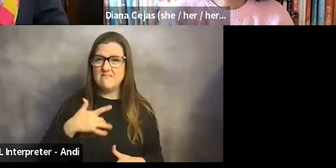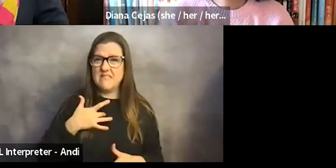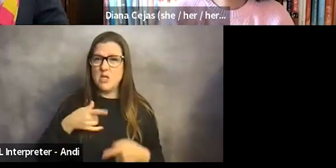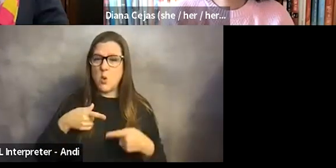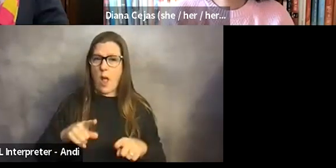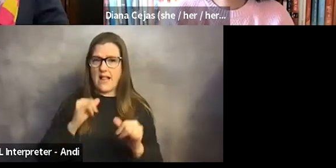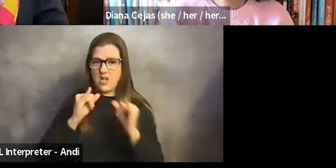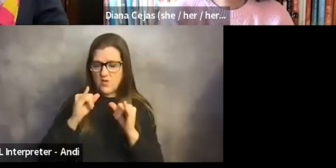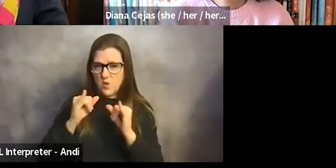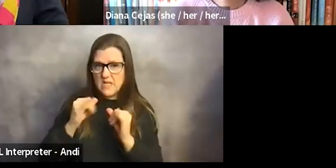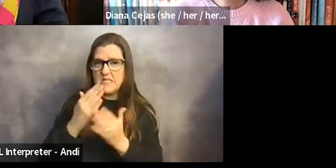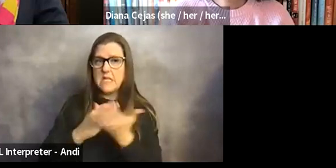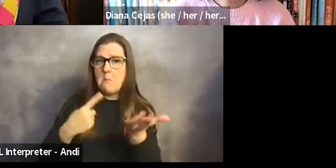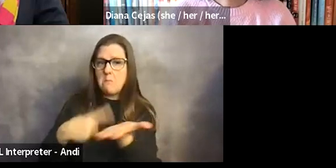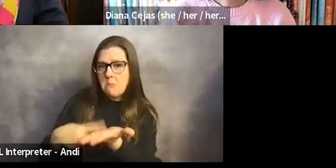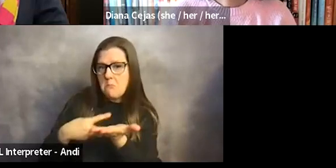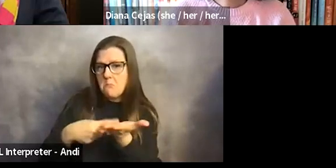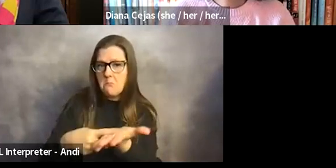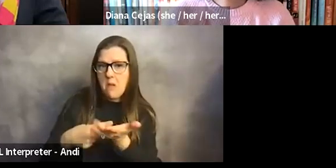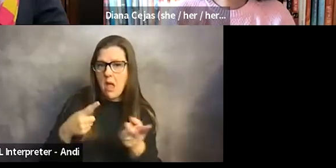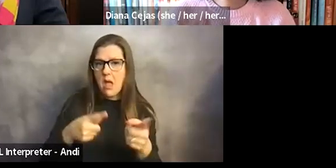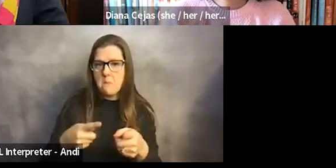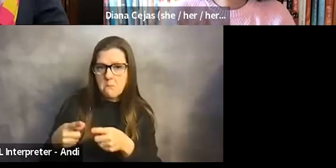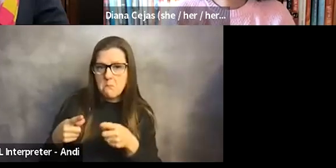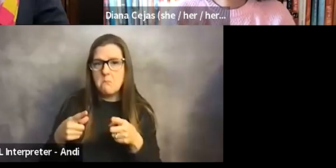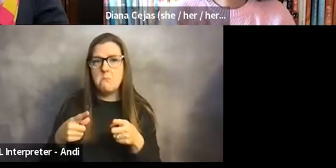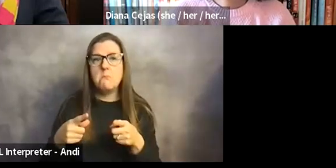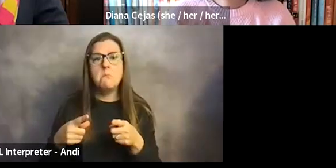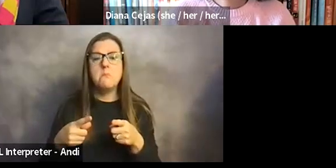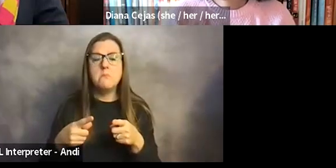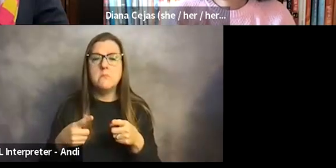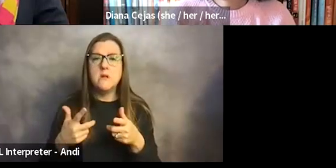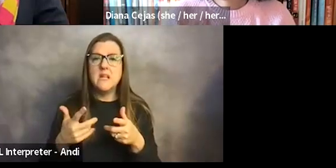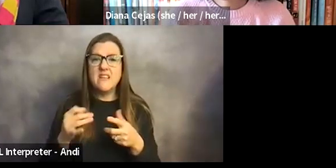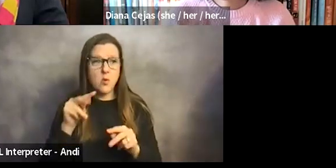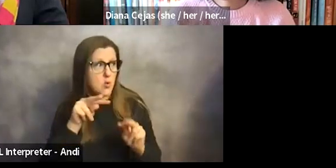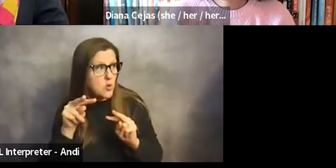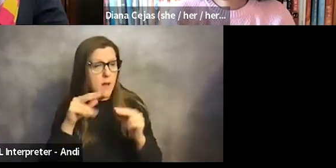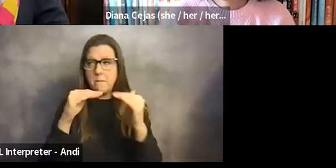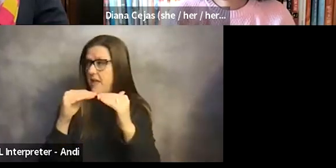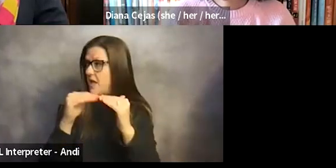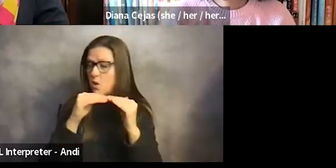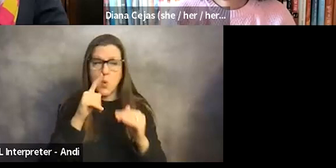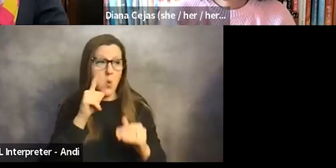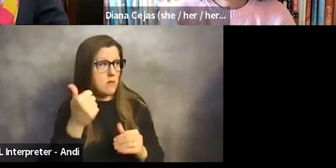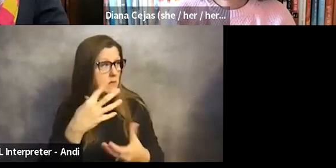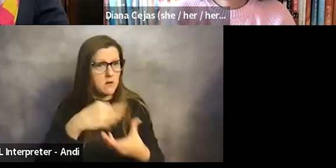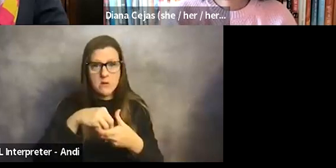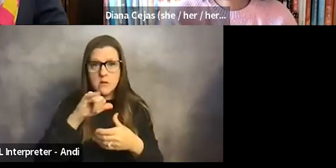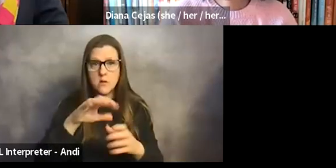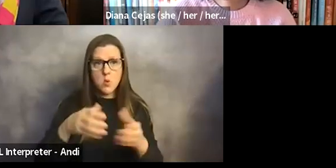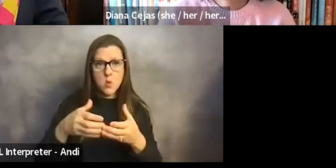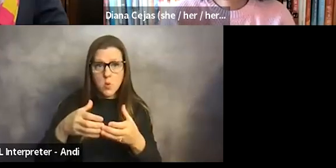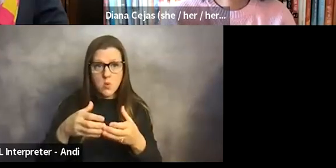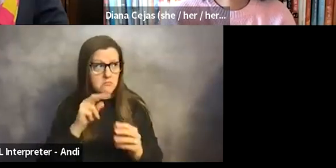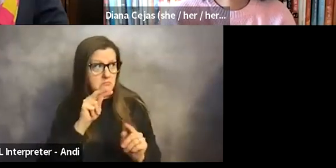discussions and you sort of look around, you can ask, you know, just even look at your peers, people that are in the group, try to look to